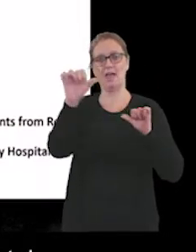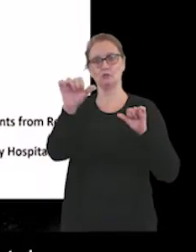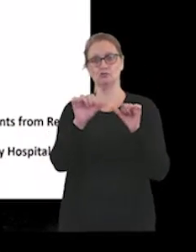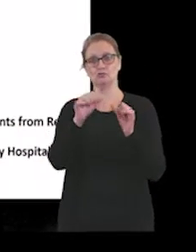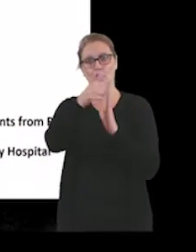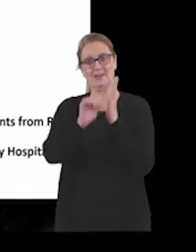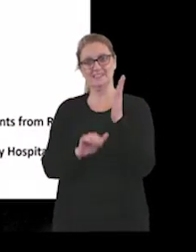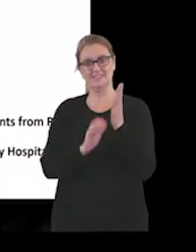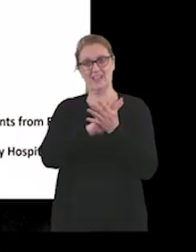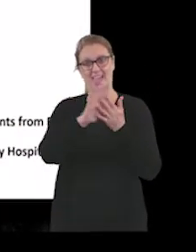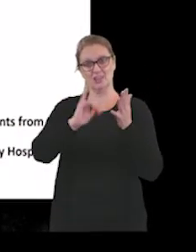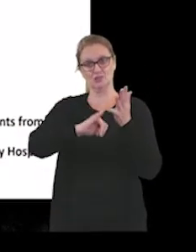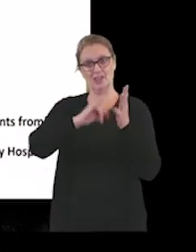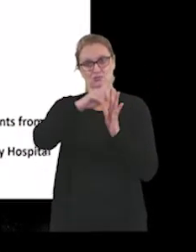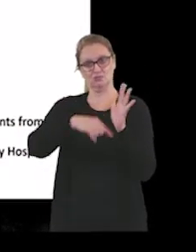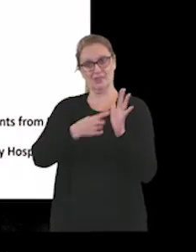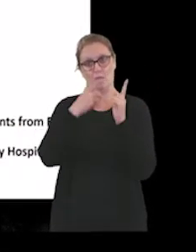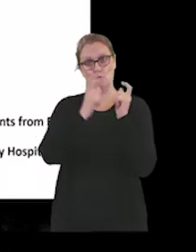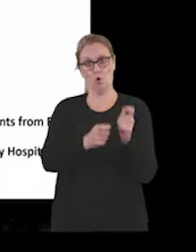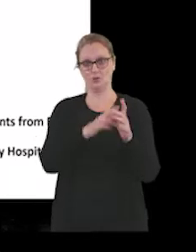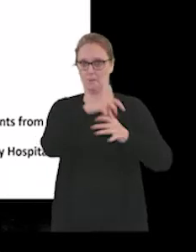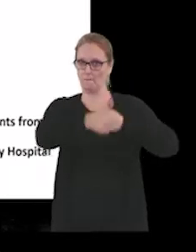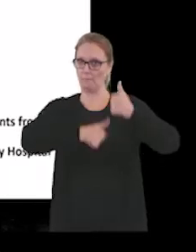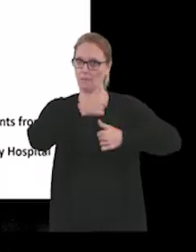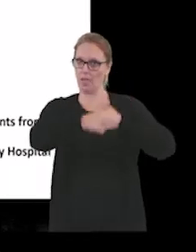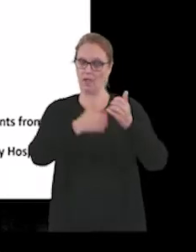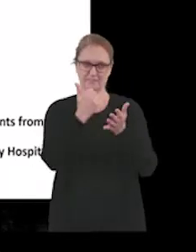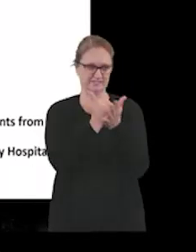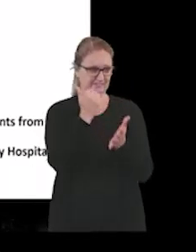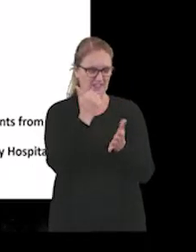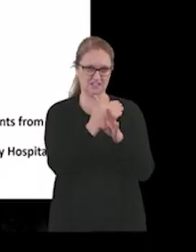HSJ award, they're very popular and you've done really well.